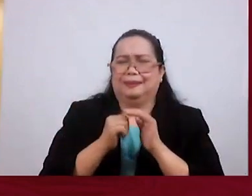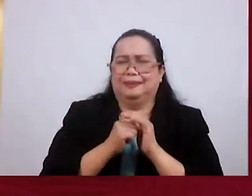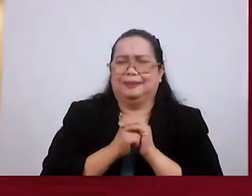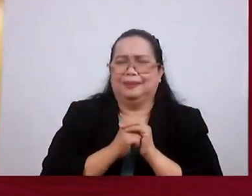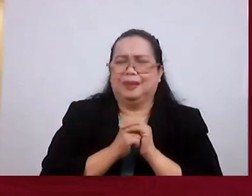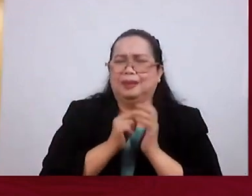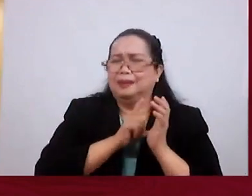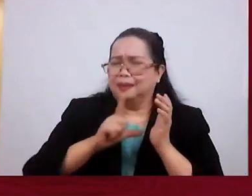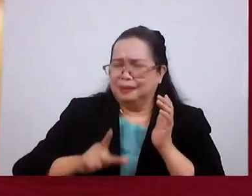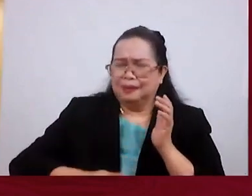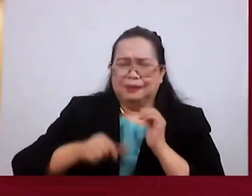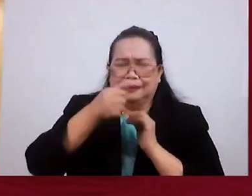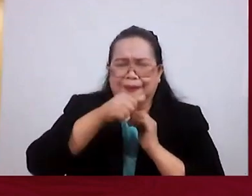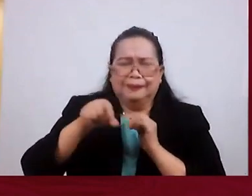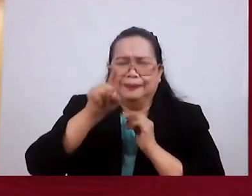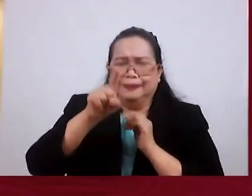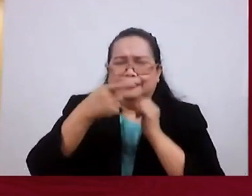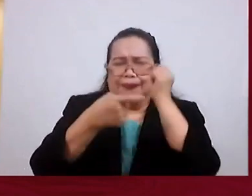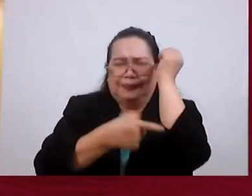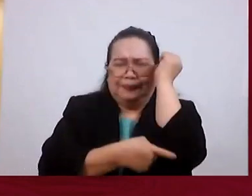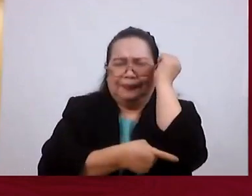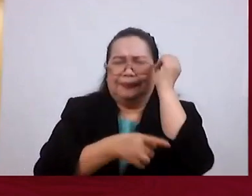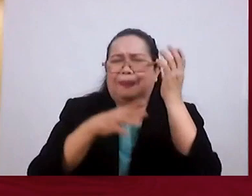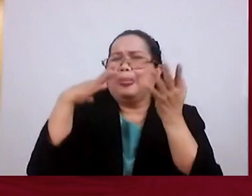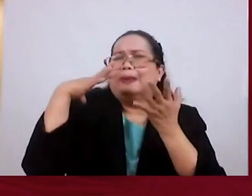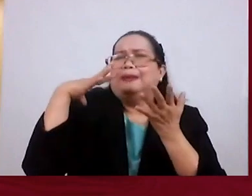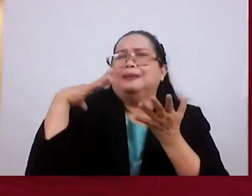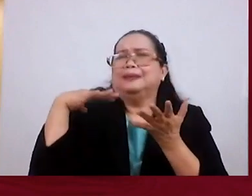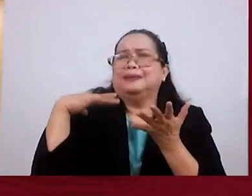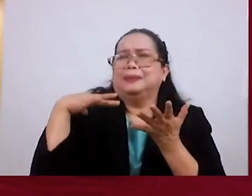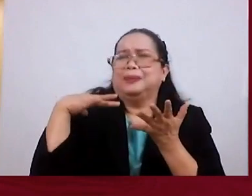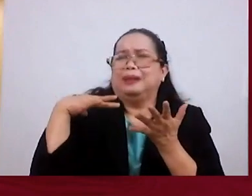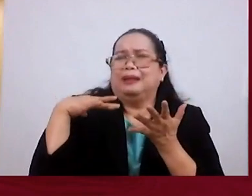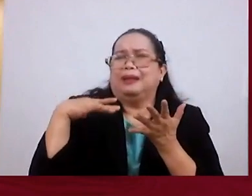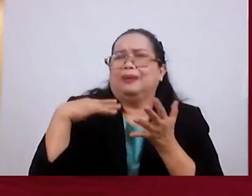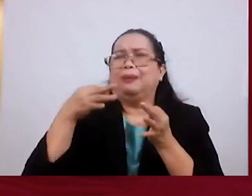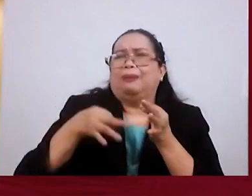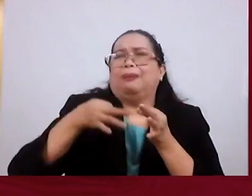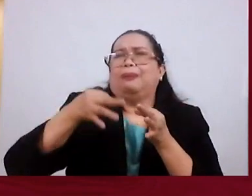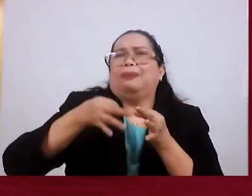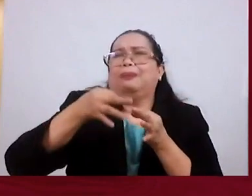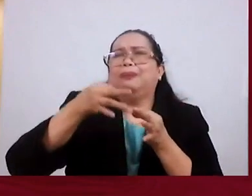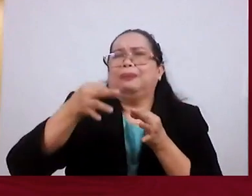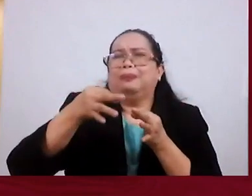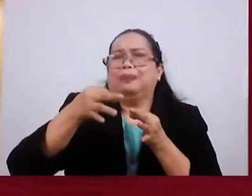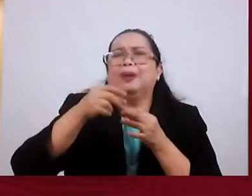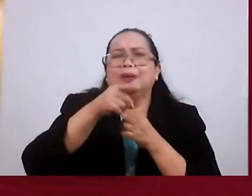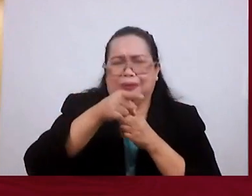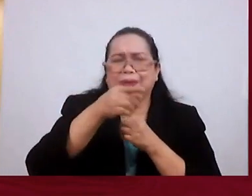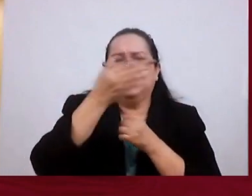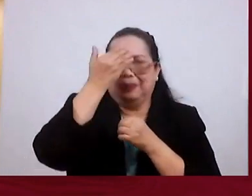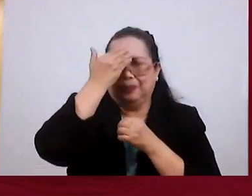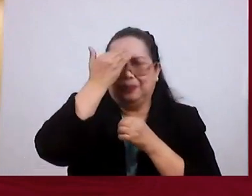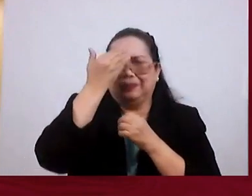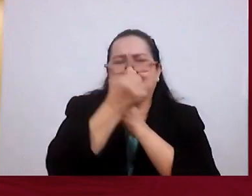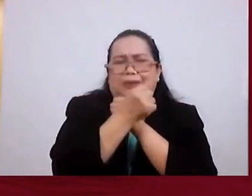Lord For Anyone Tempted To Waver But They Know They Are Saved